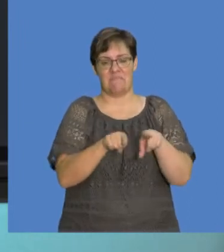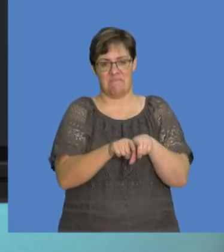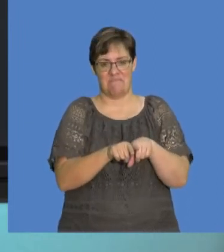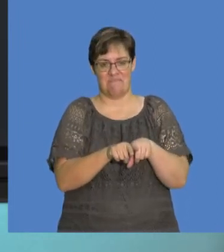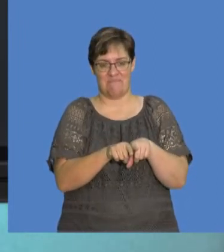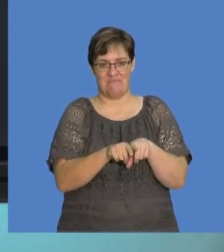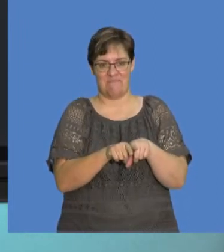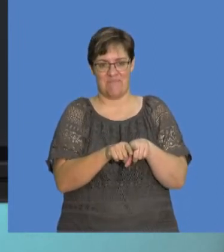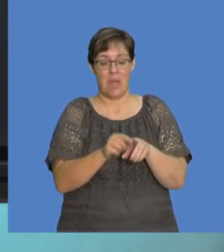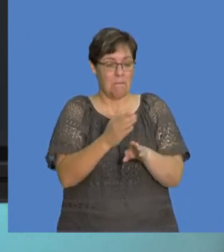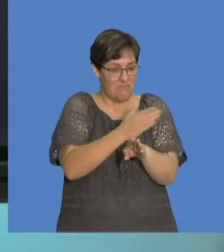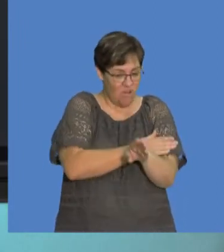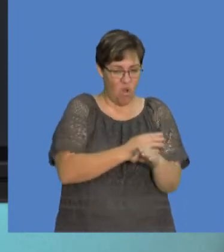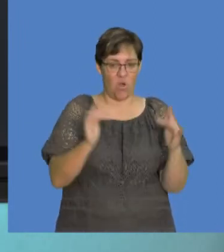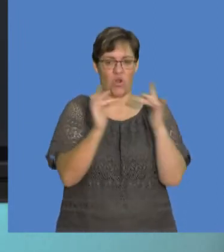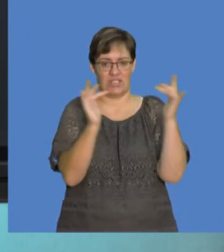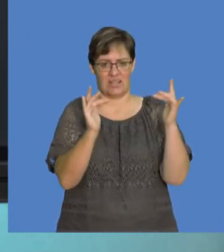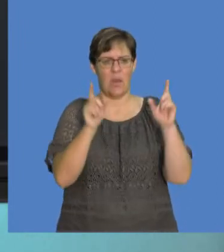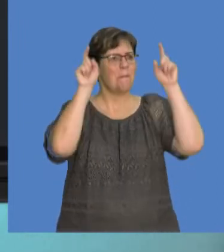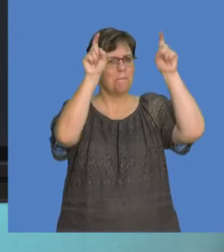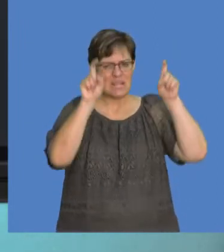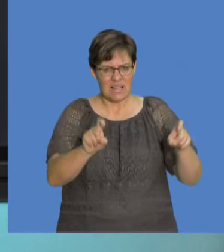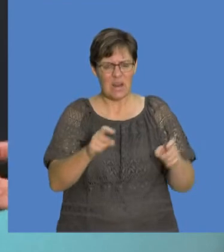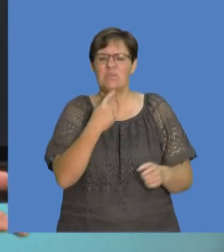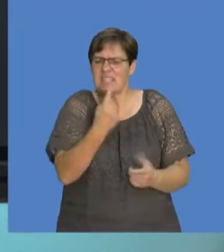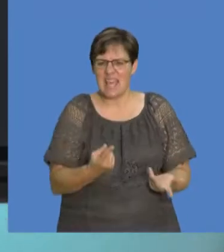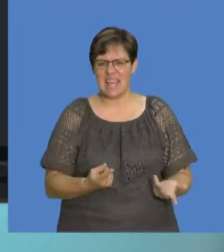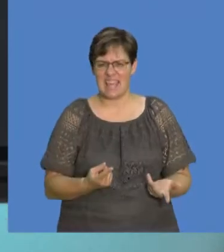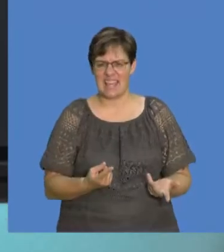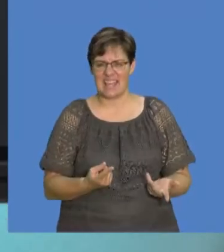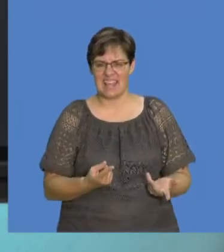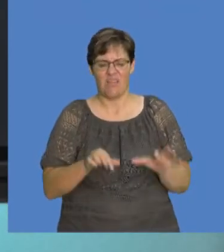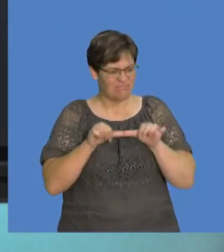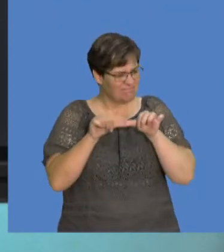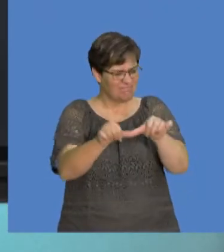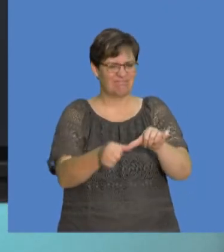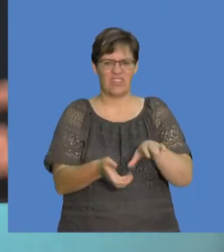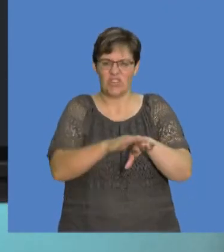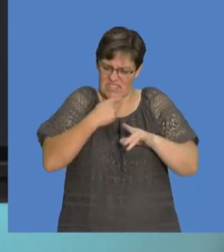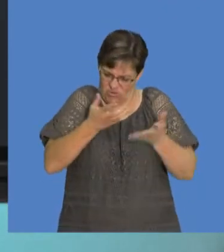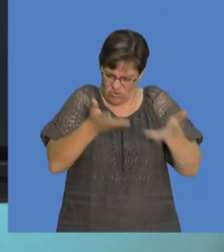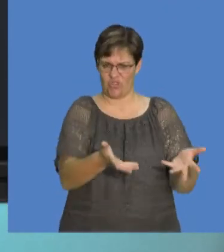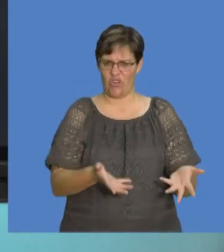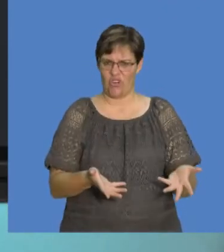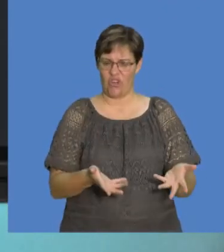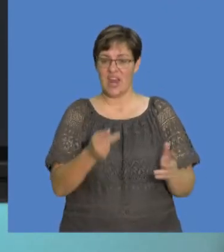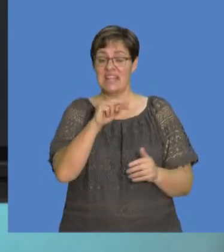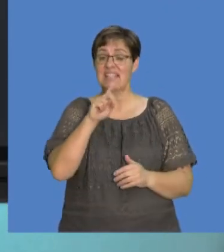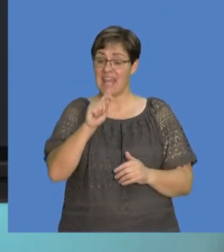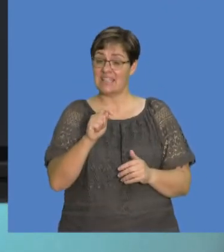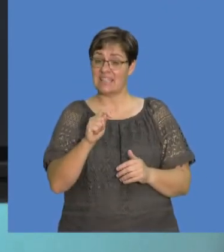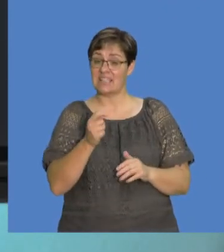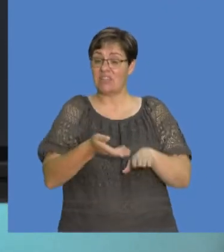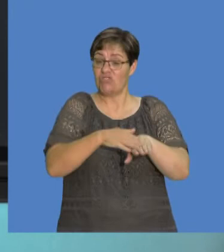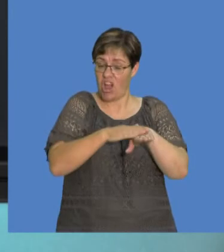same even before actually bringing them into contact because that's what the principle of conservation of charge says, that